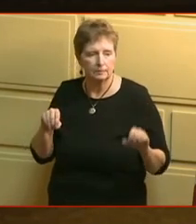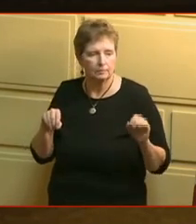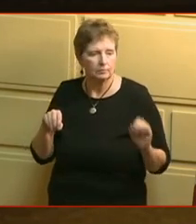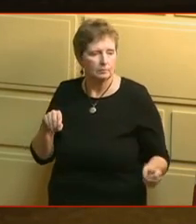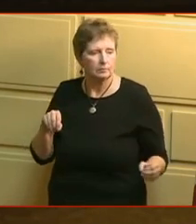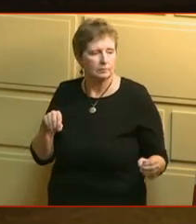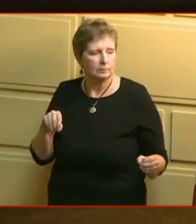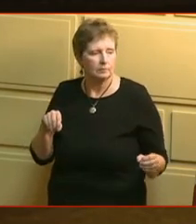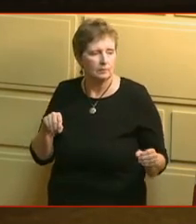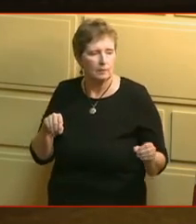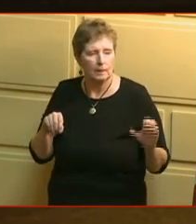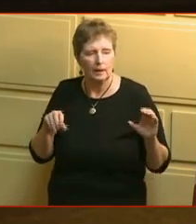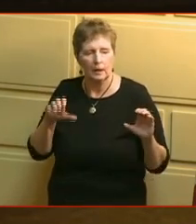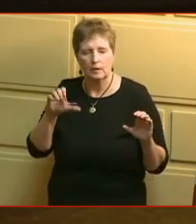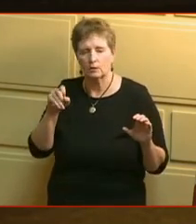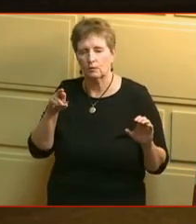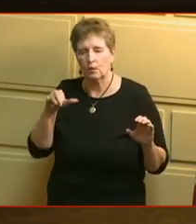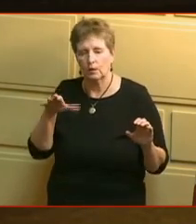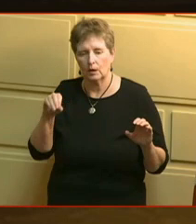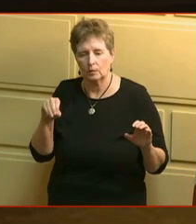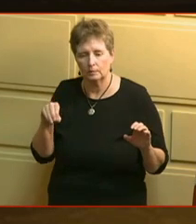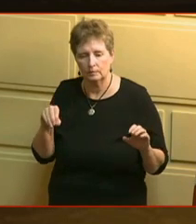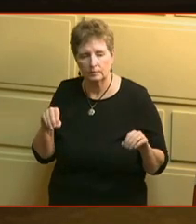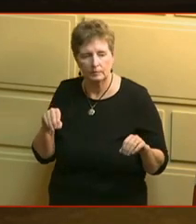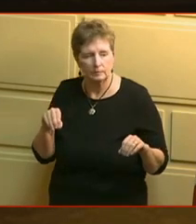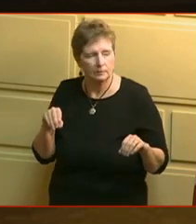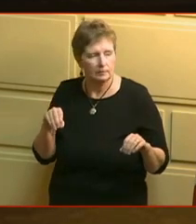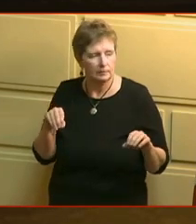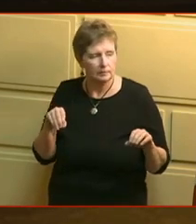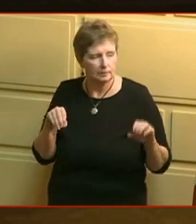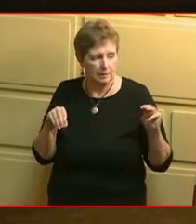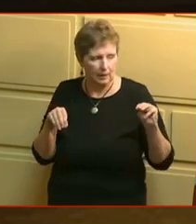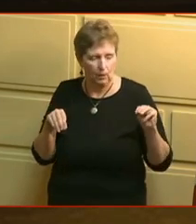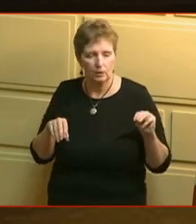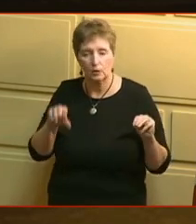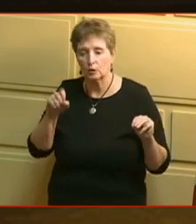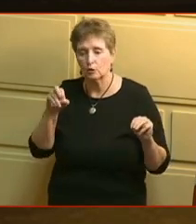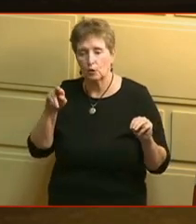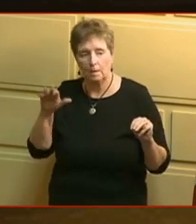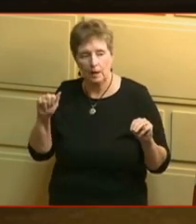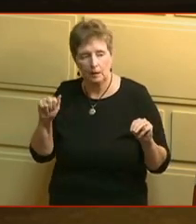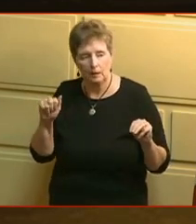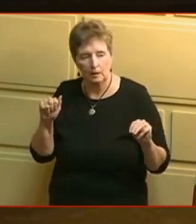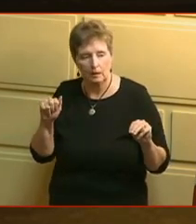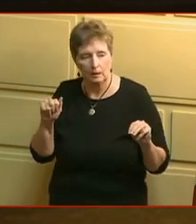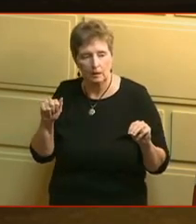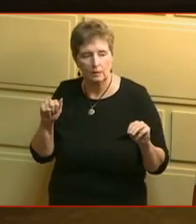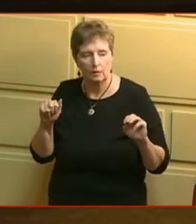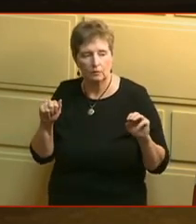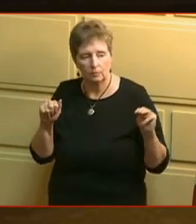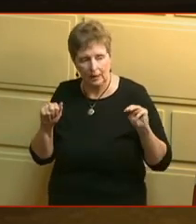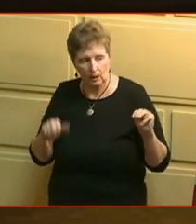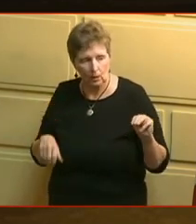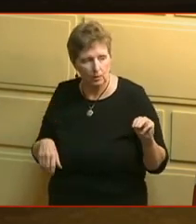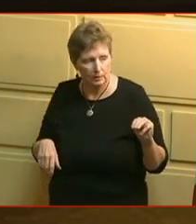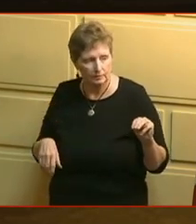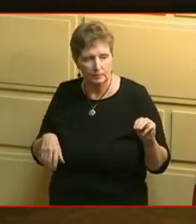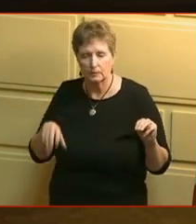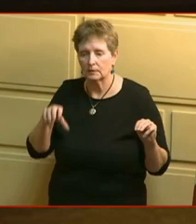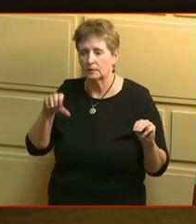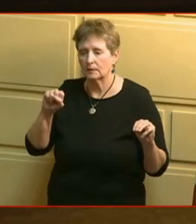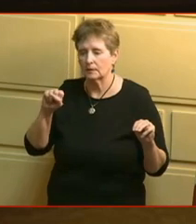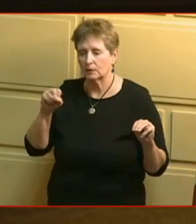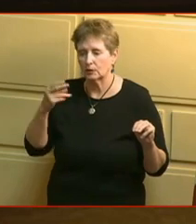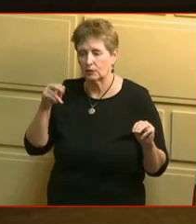representative Sirotio representative Super representative Shanley